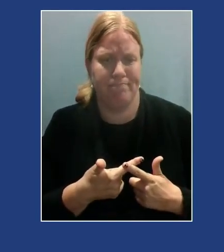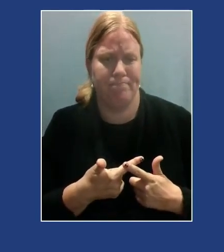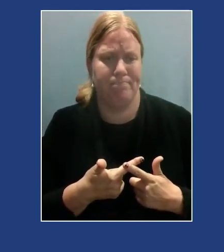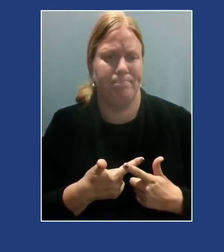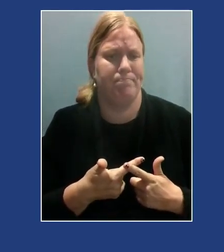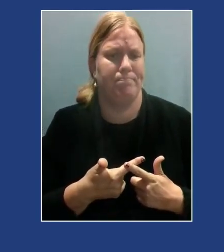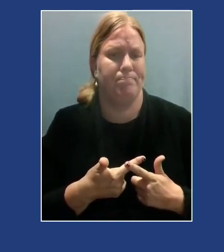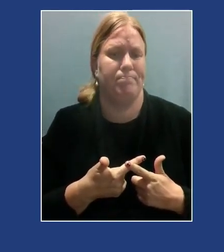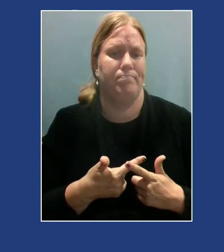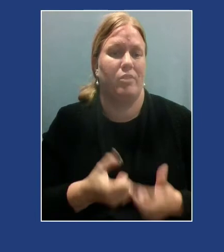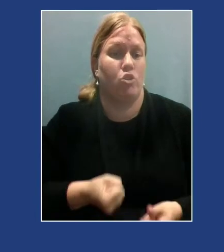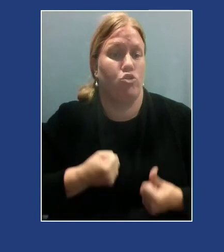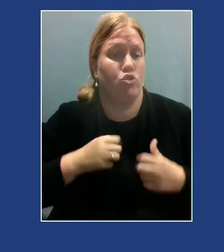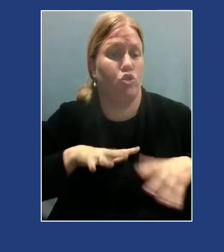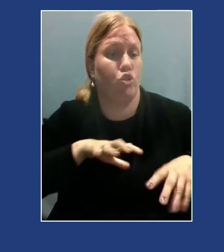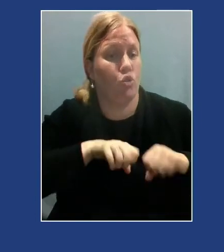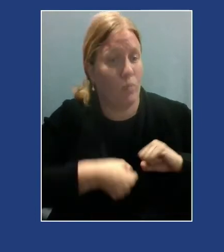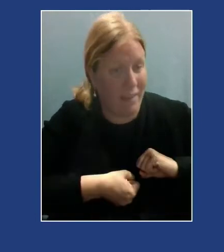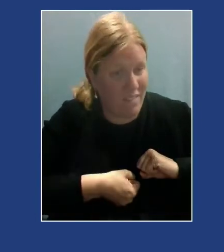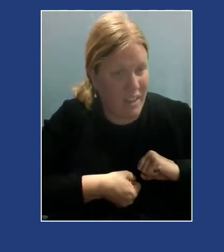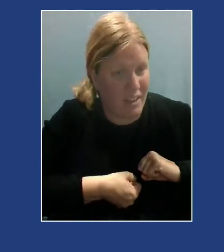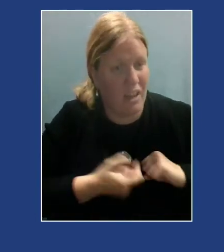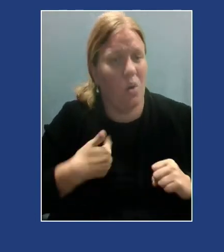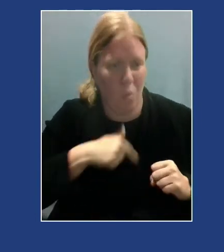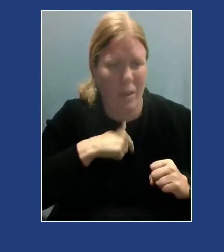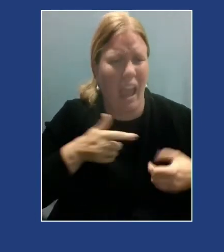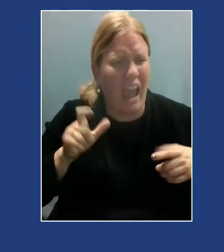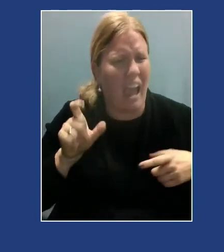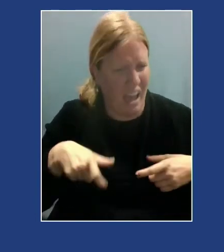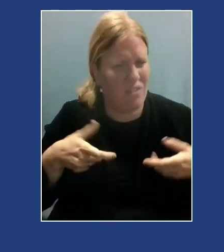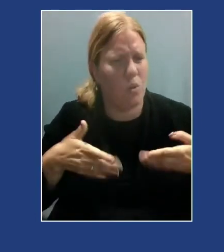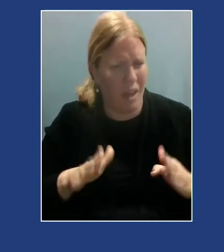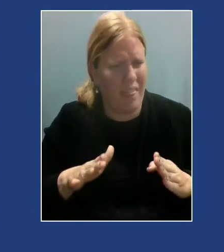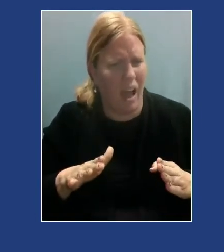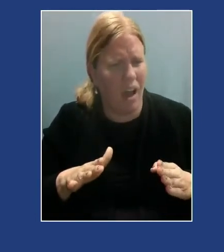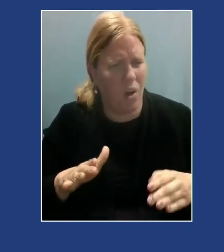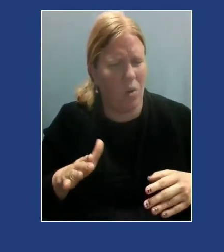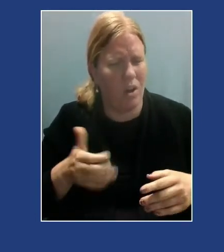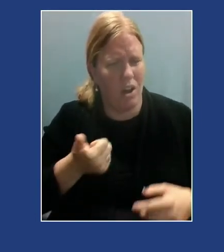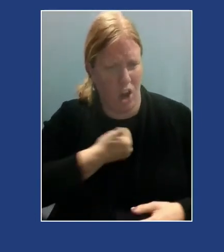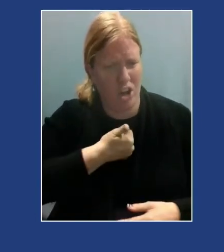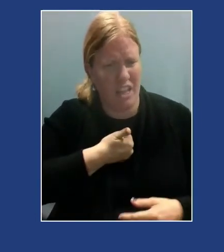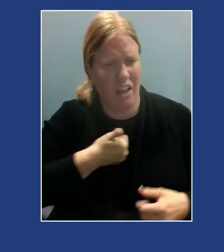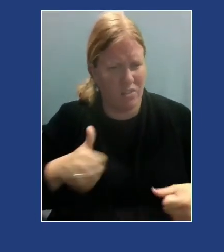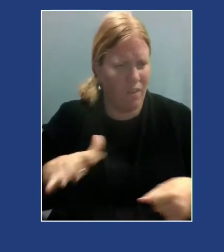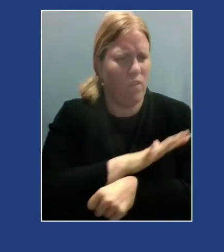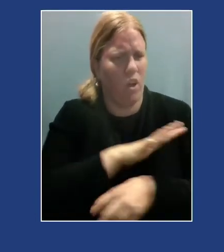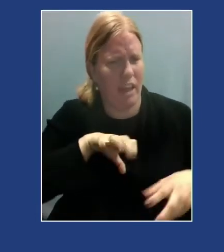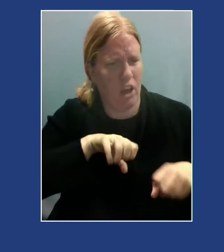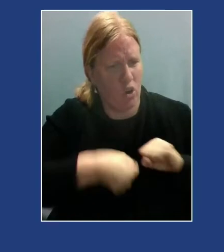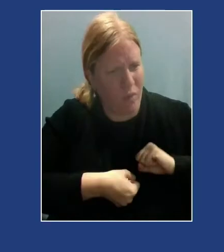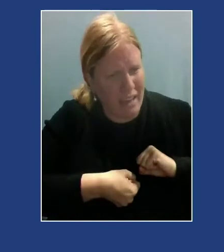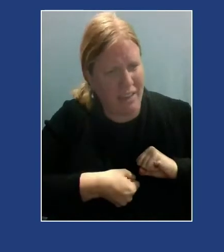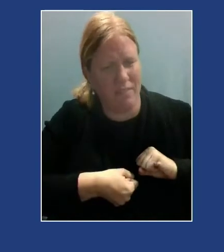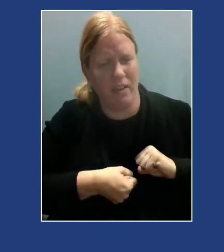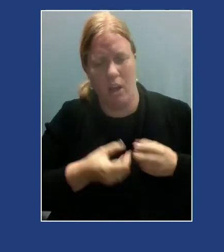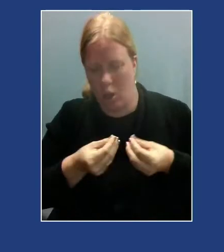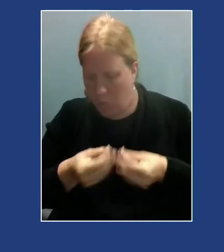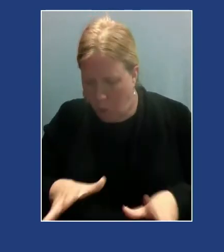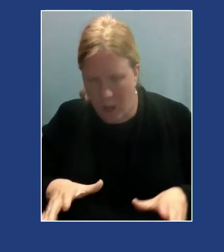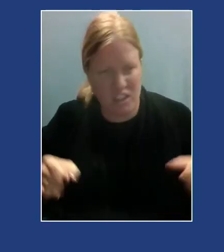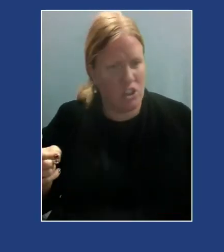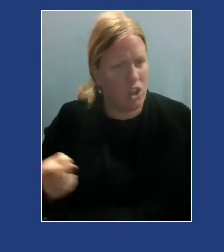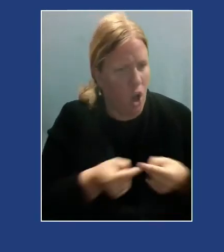clients that we have to allow ourselves to fully grieve the losses, the harm, and any internalized white